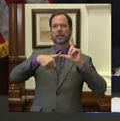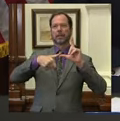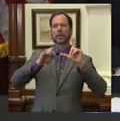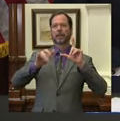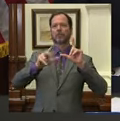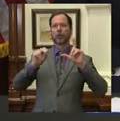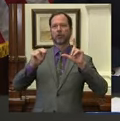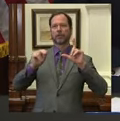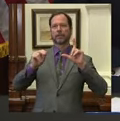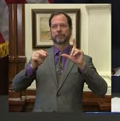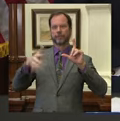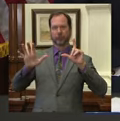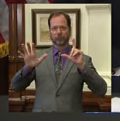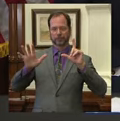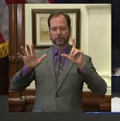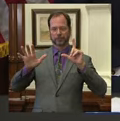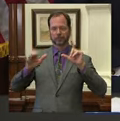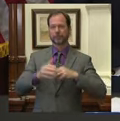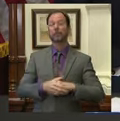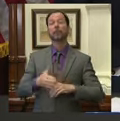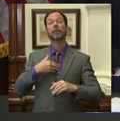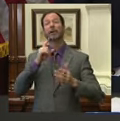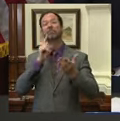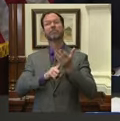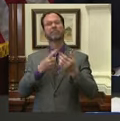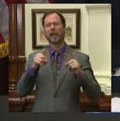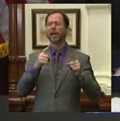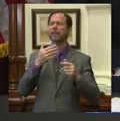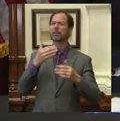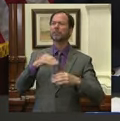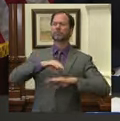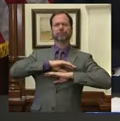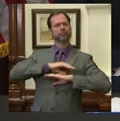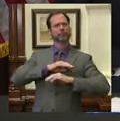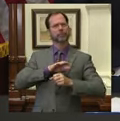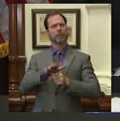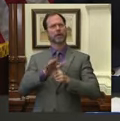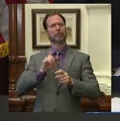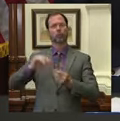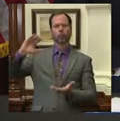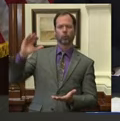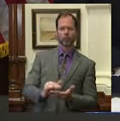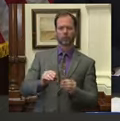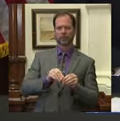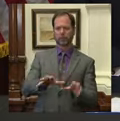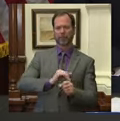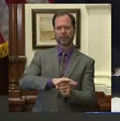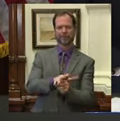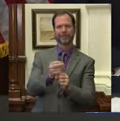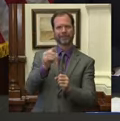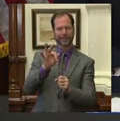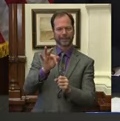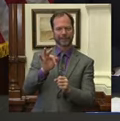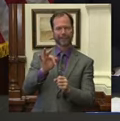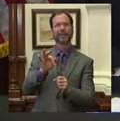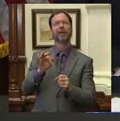the 30th. That executive order has done its job to slow the growth of COVID-19, and I